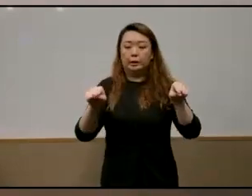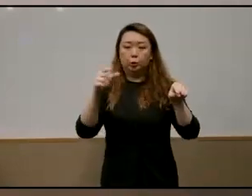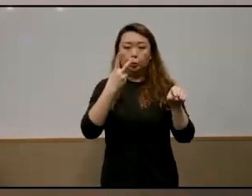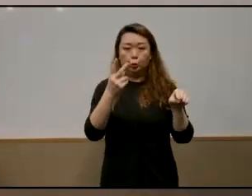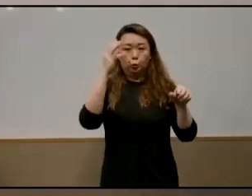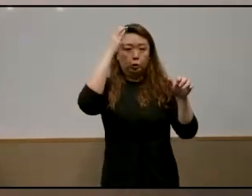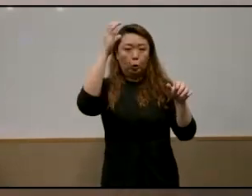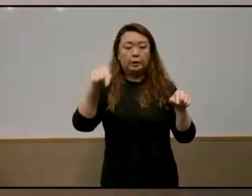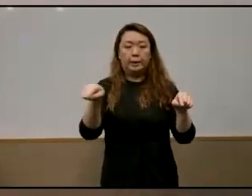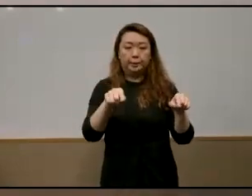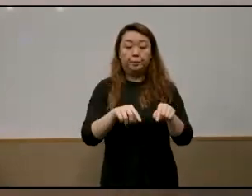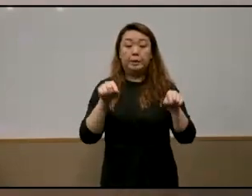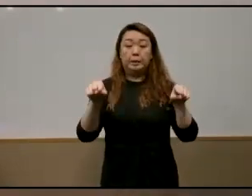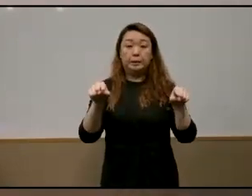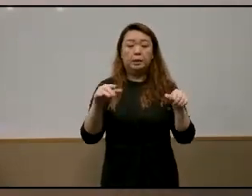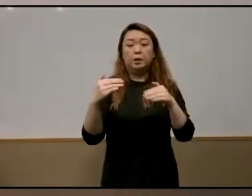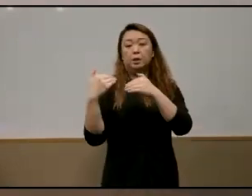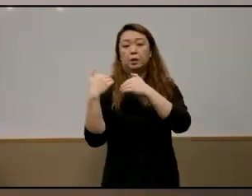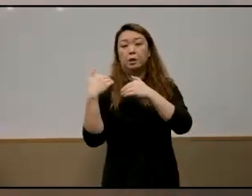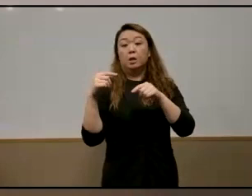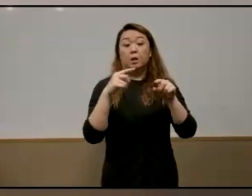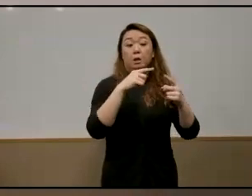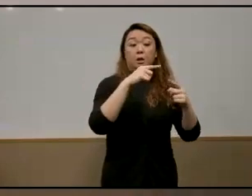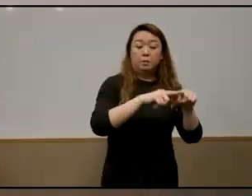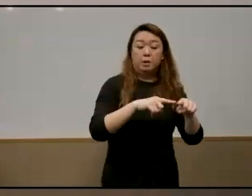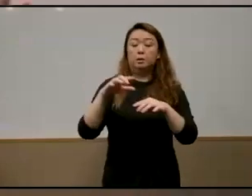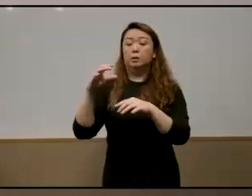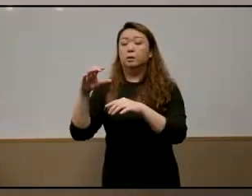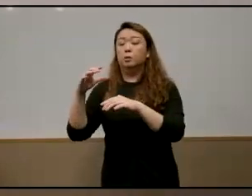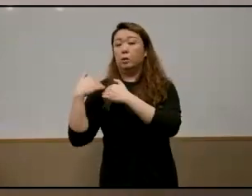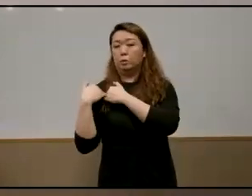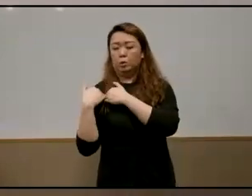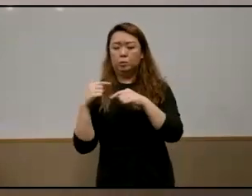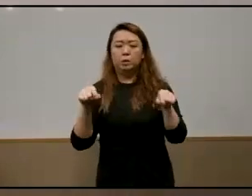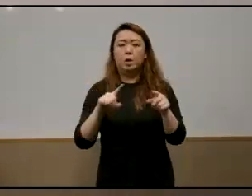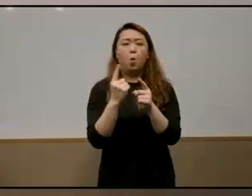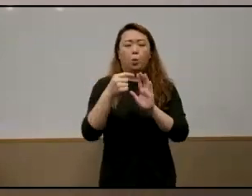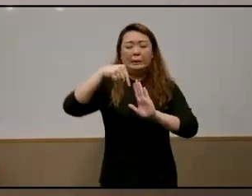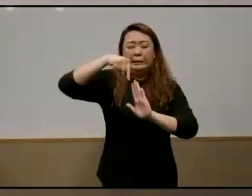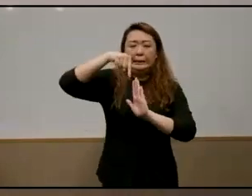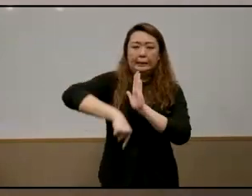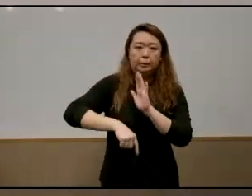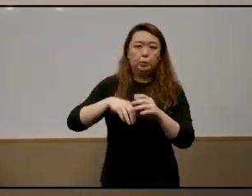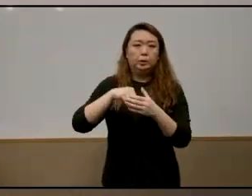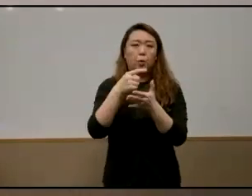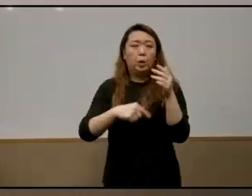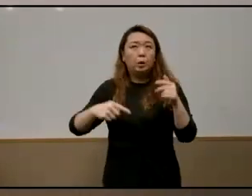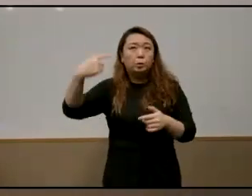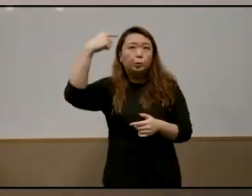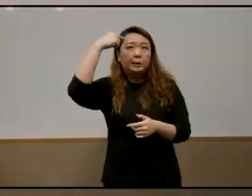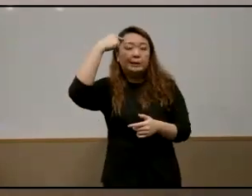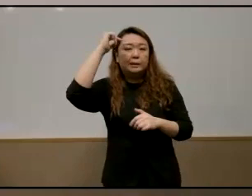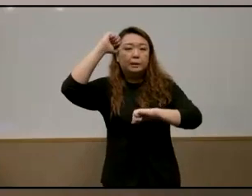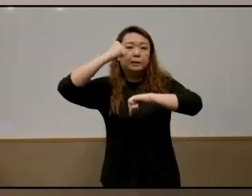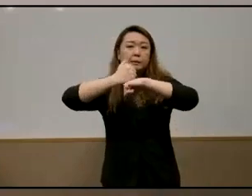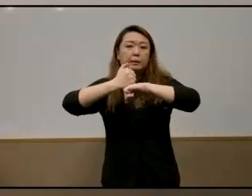first place these two concepts of responsibility and dependency that are often so pervasive in the way or implied in the way that we think and talk about the